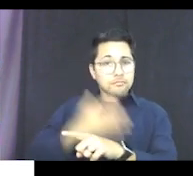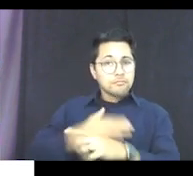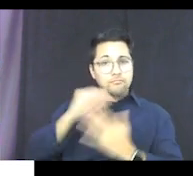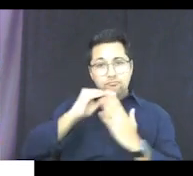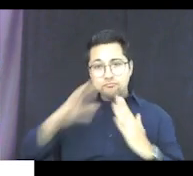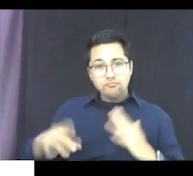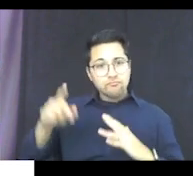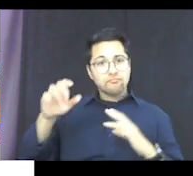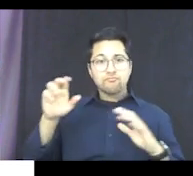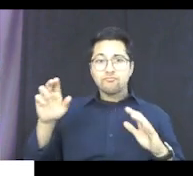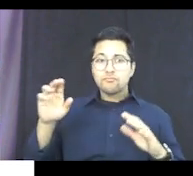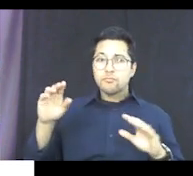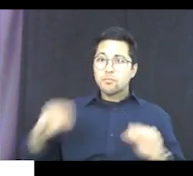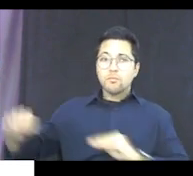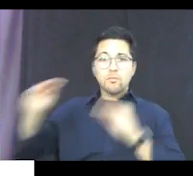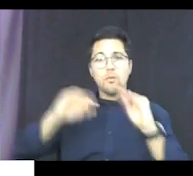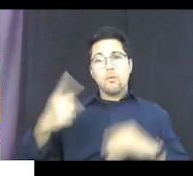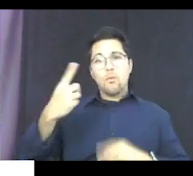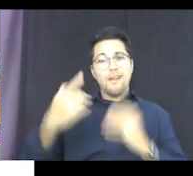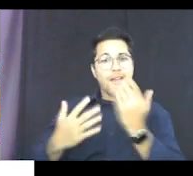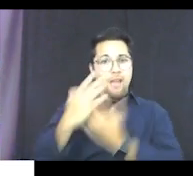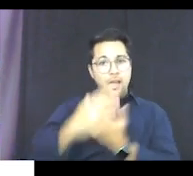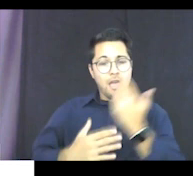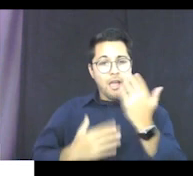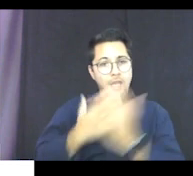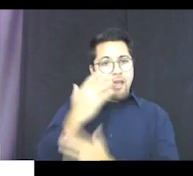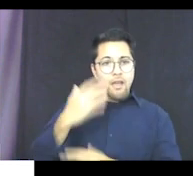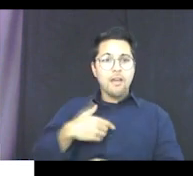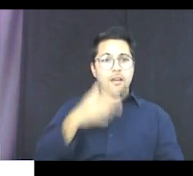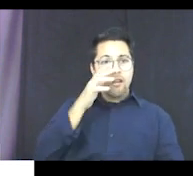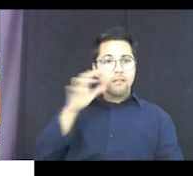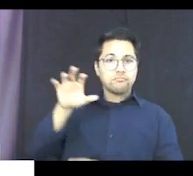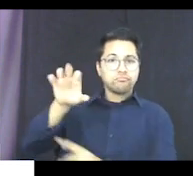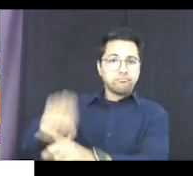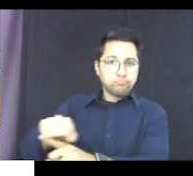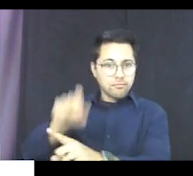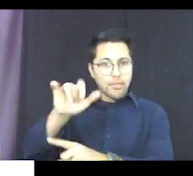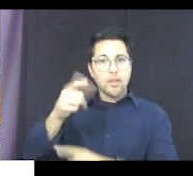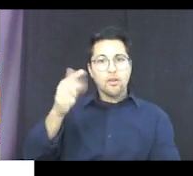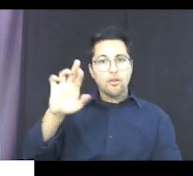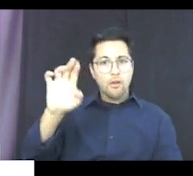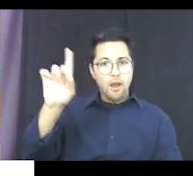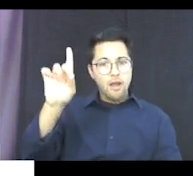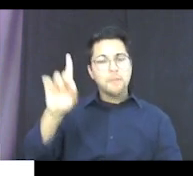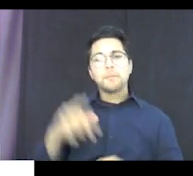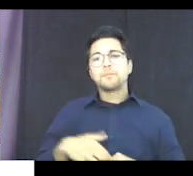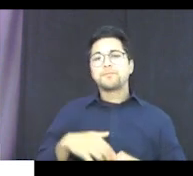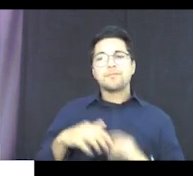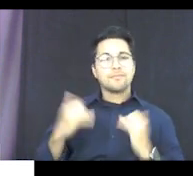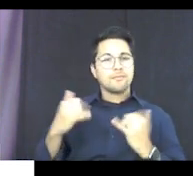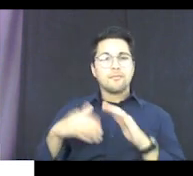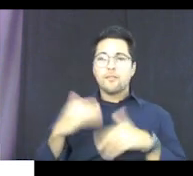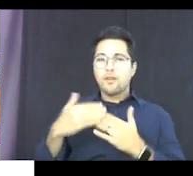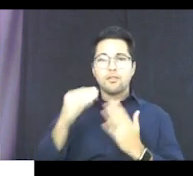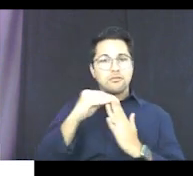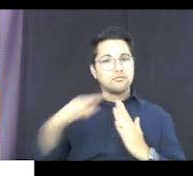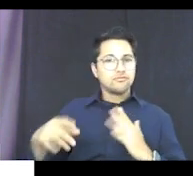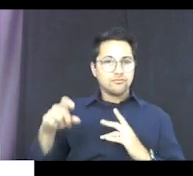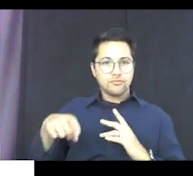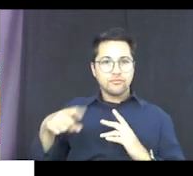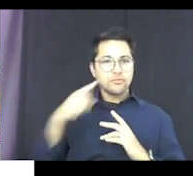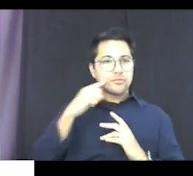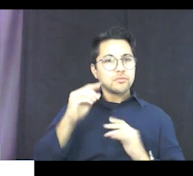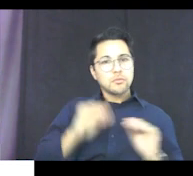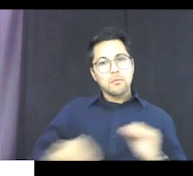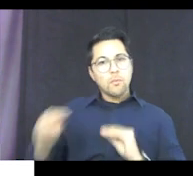able to move one hand, again, I'm going to grab that grounding. And now all the student has to be able to do is